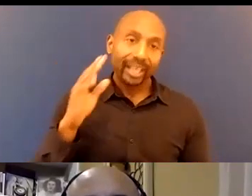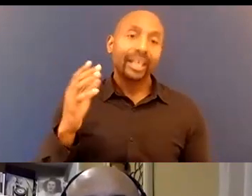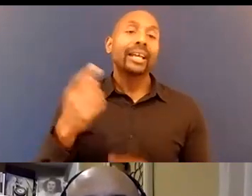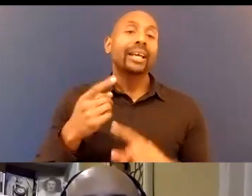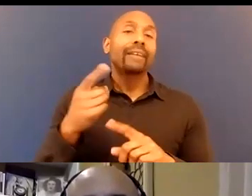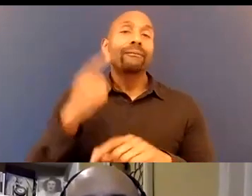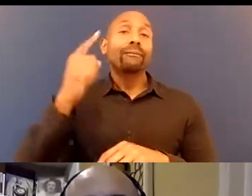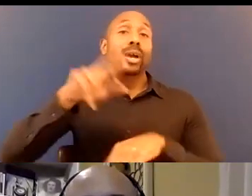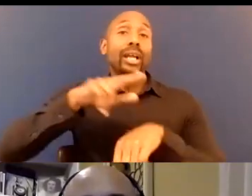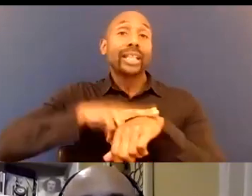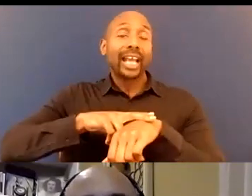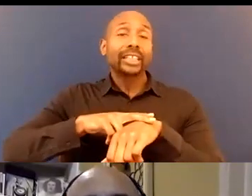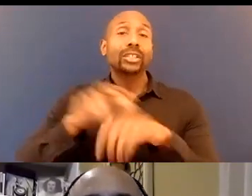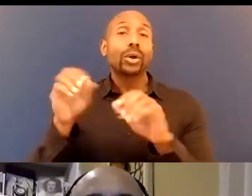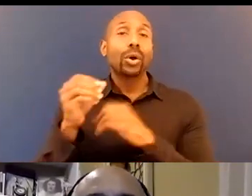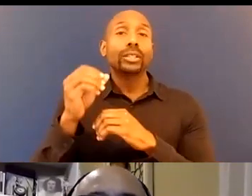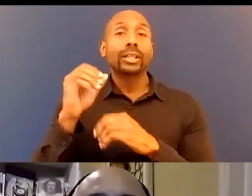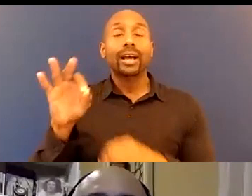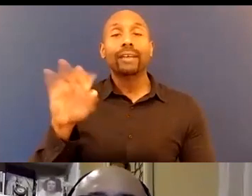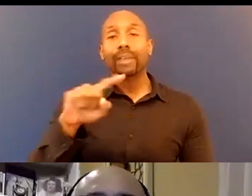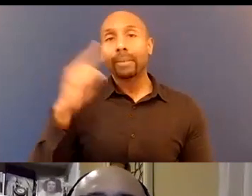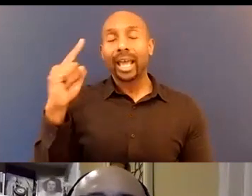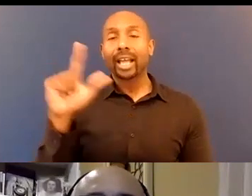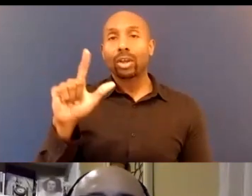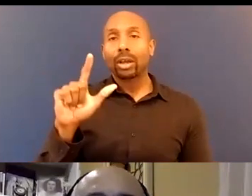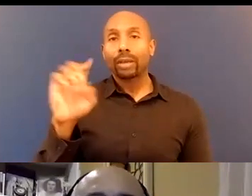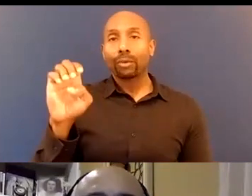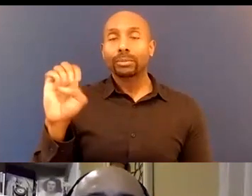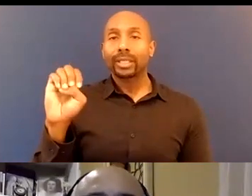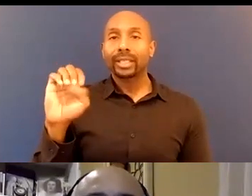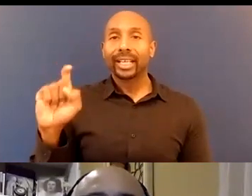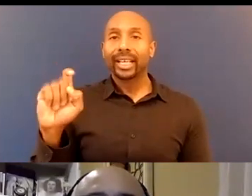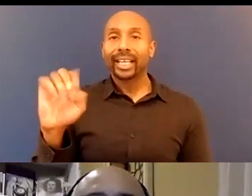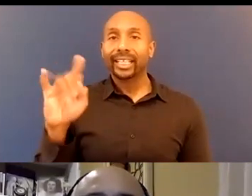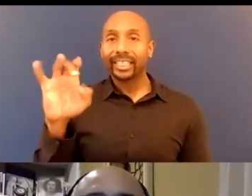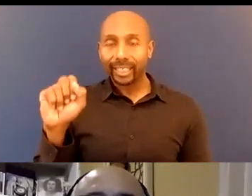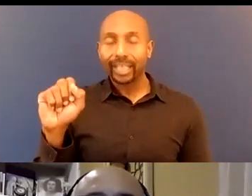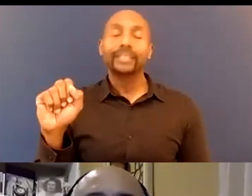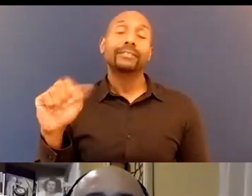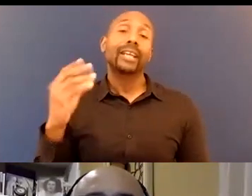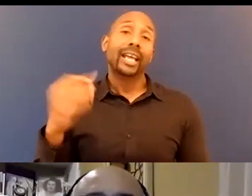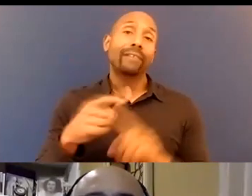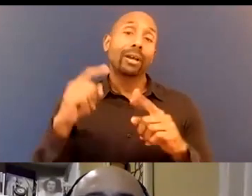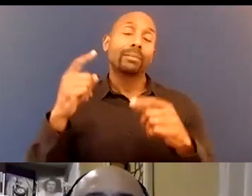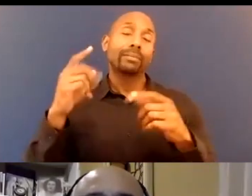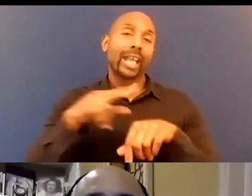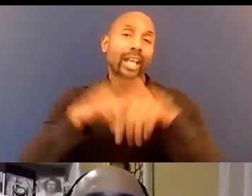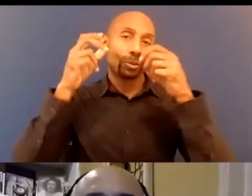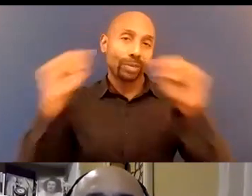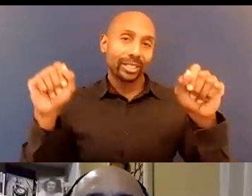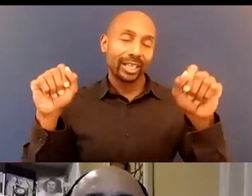Organization of Black Law Enforcement Executives and Greetings, also from our national president, Linda Williams. I'll go ahead and respond quickly here.